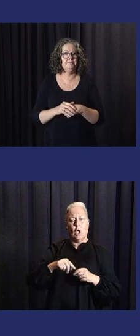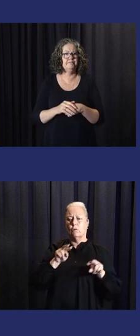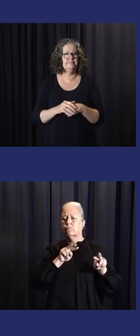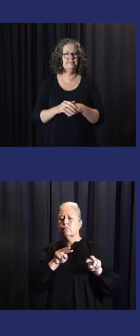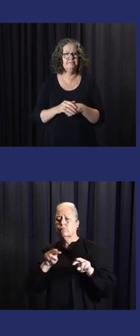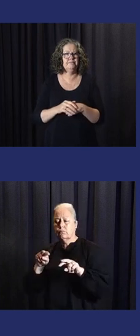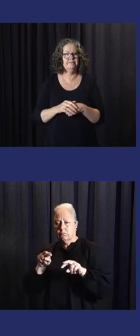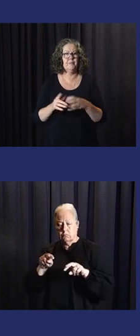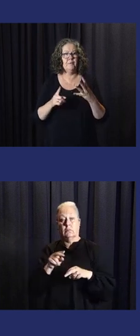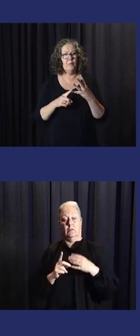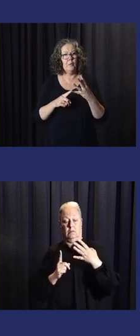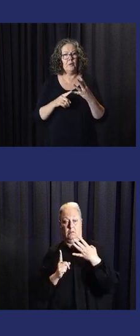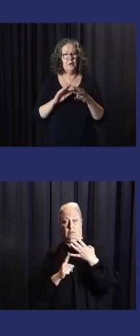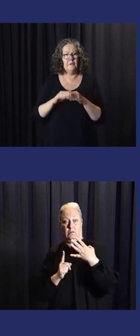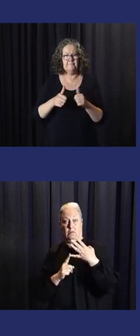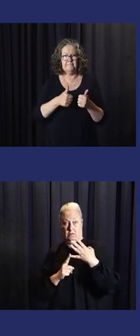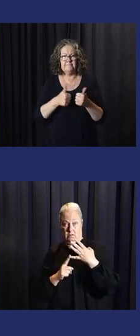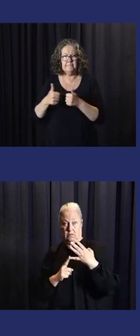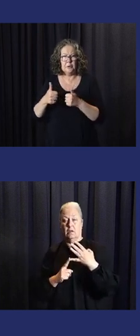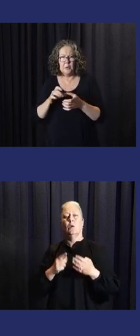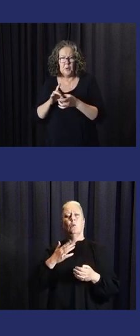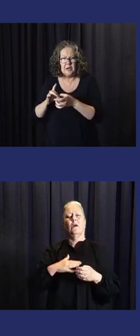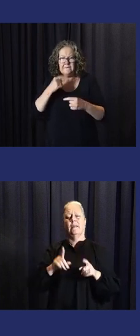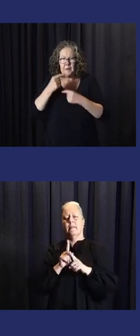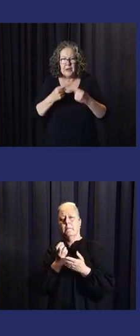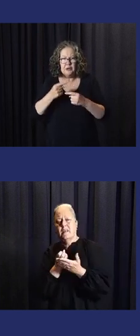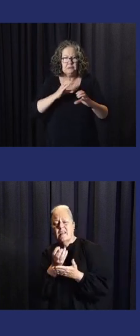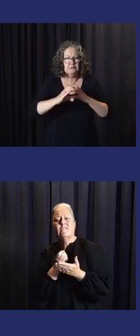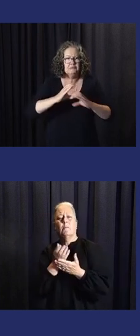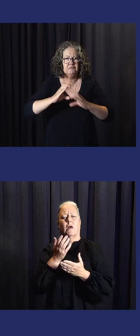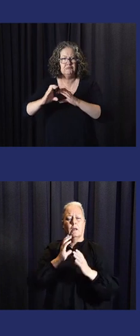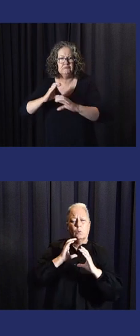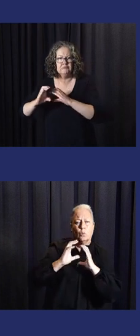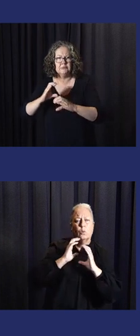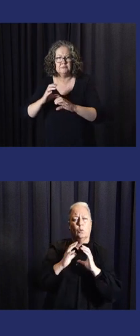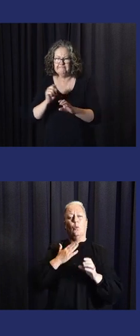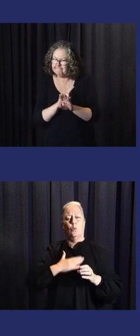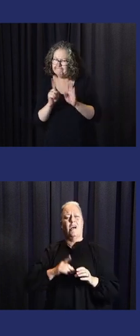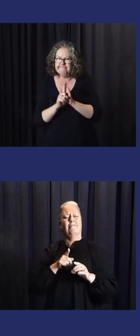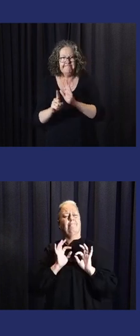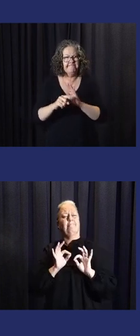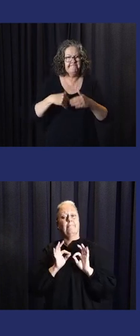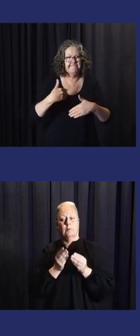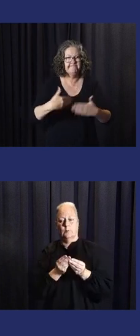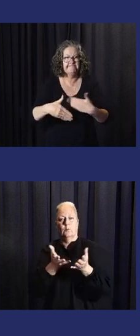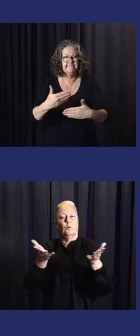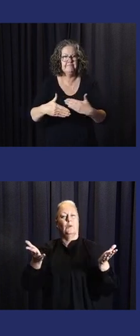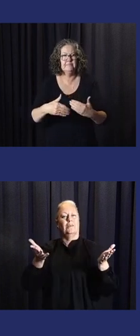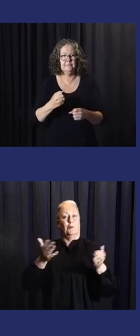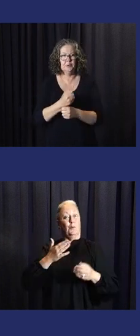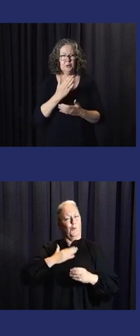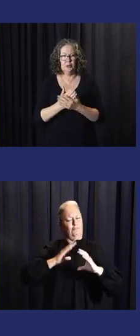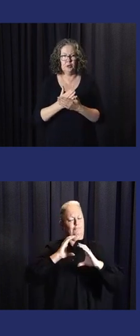among the community and sector and locality. And the fourth one is the effective coordination in information and communication to